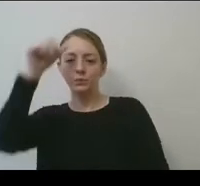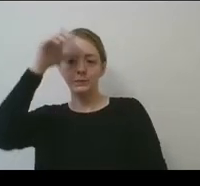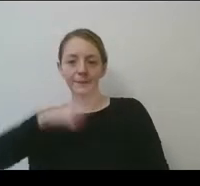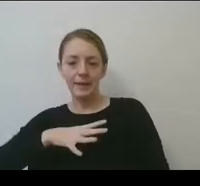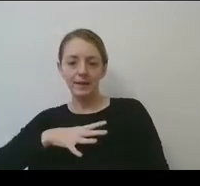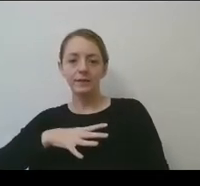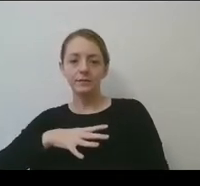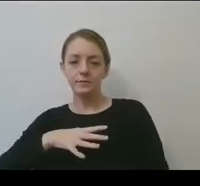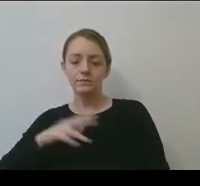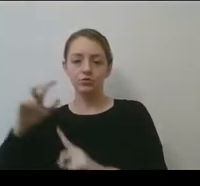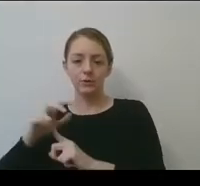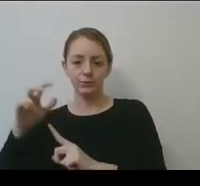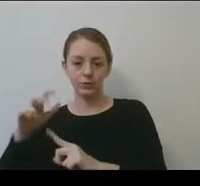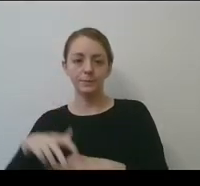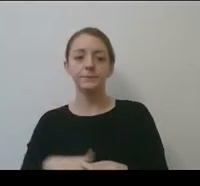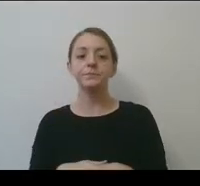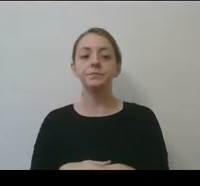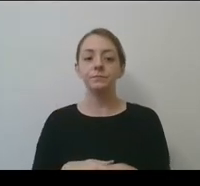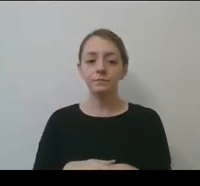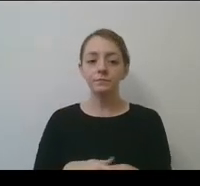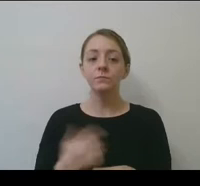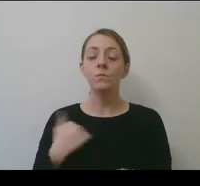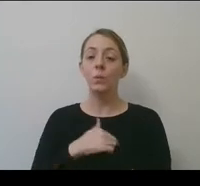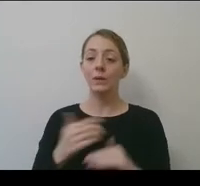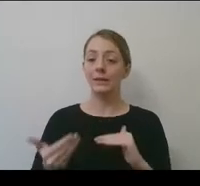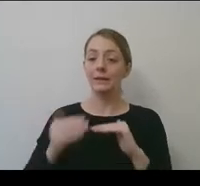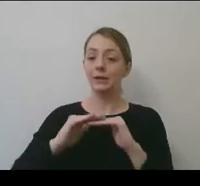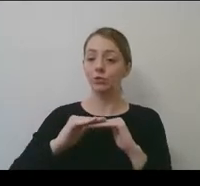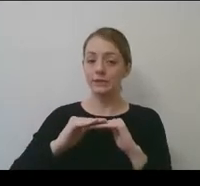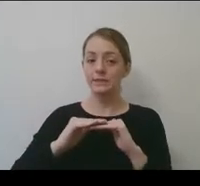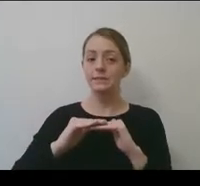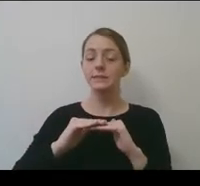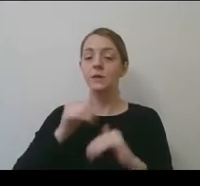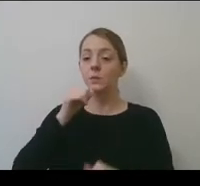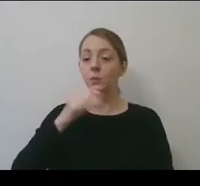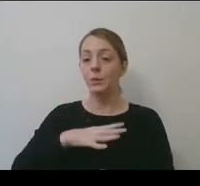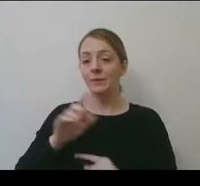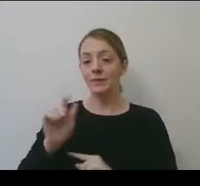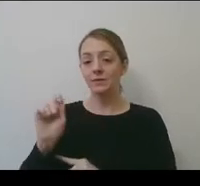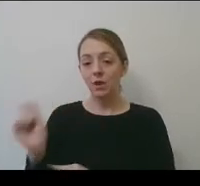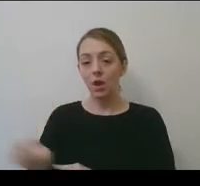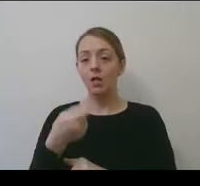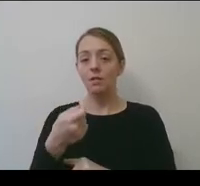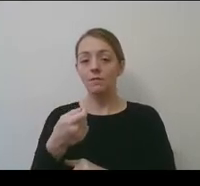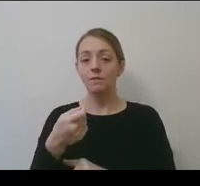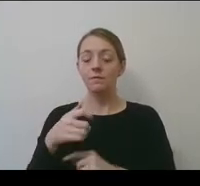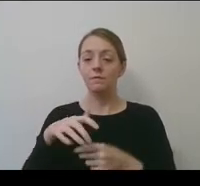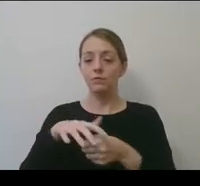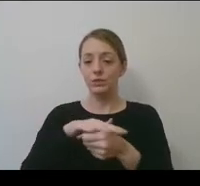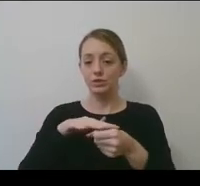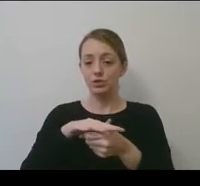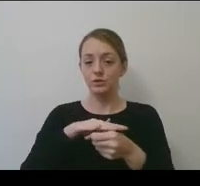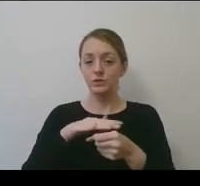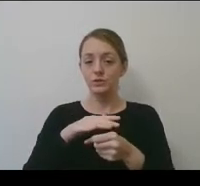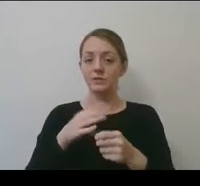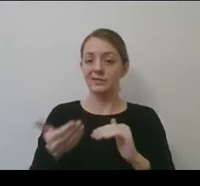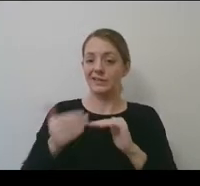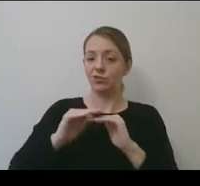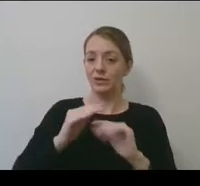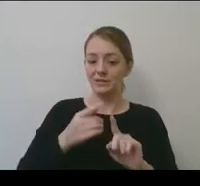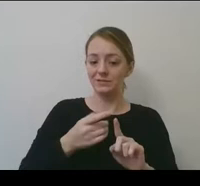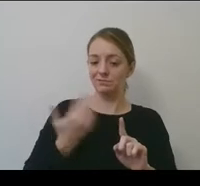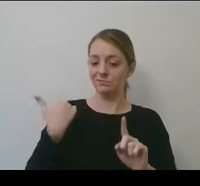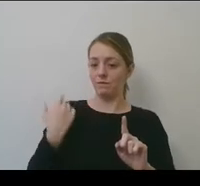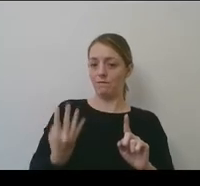We've also increased the division one, women's golf regionals from four to six that allowed us and gave us some additional